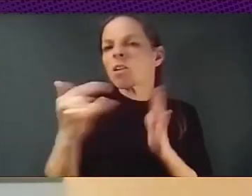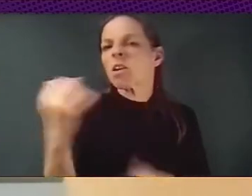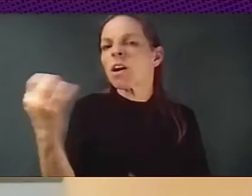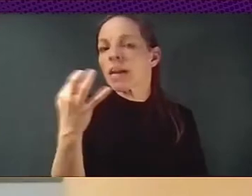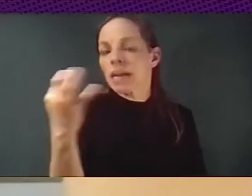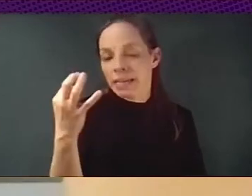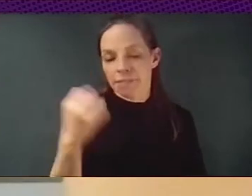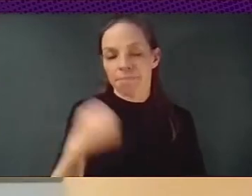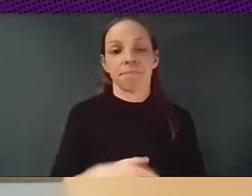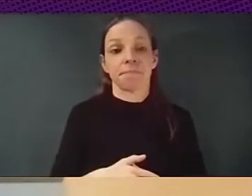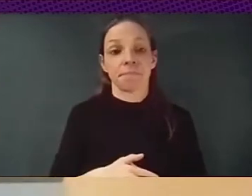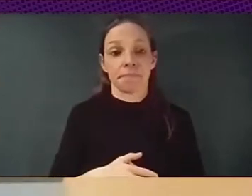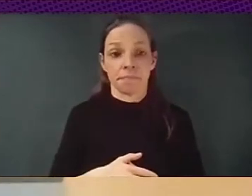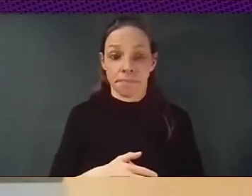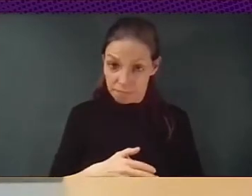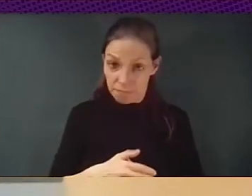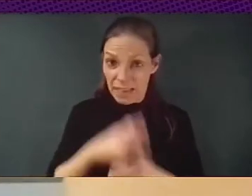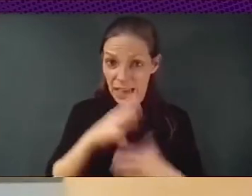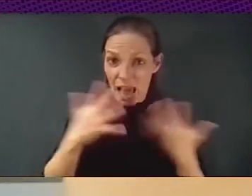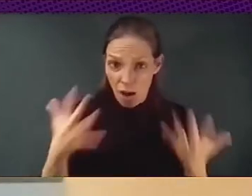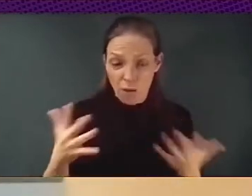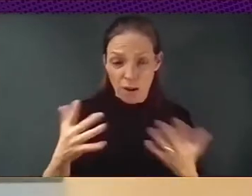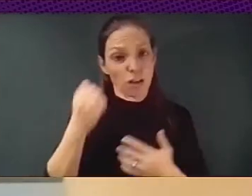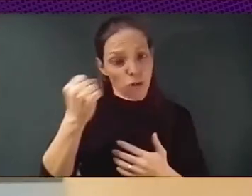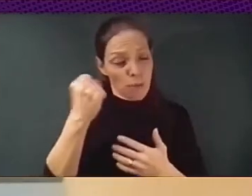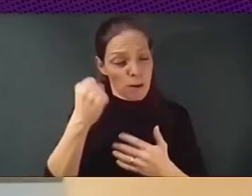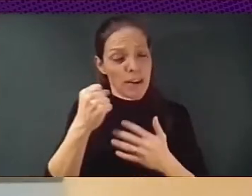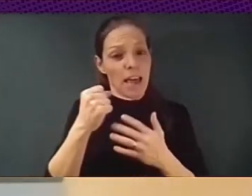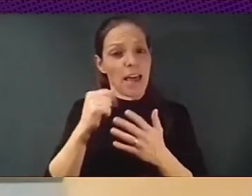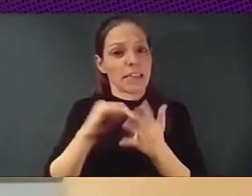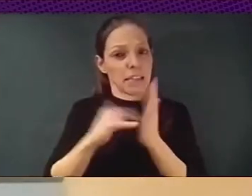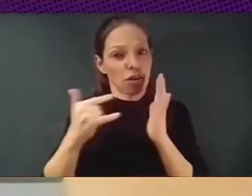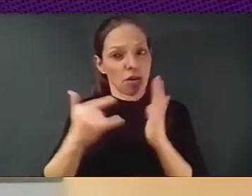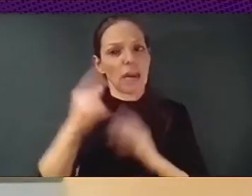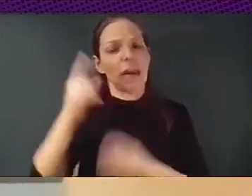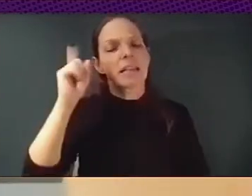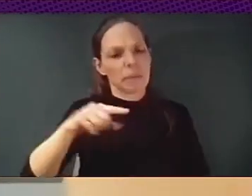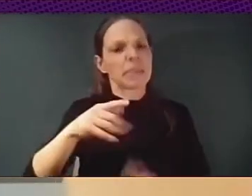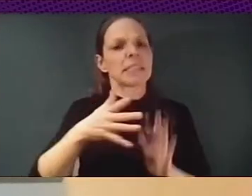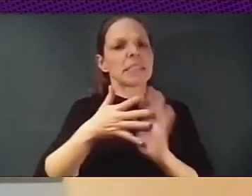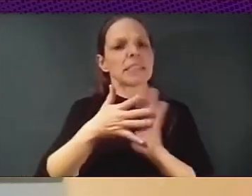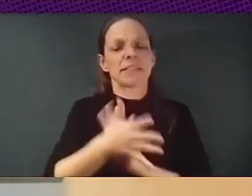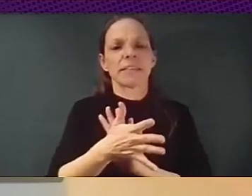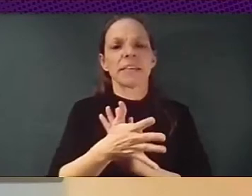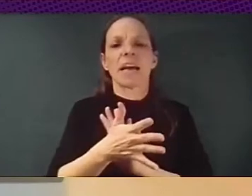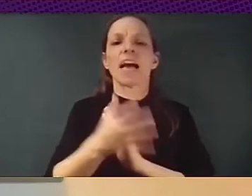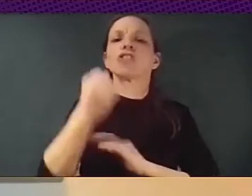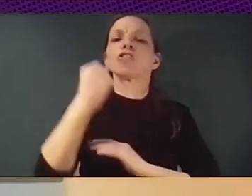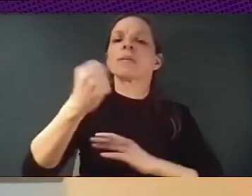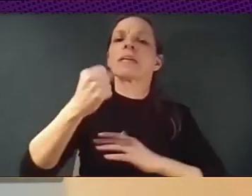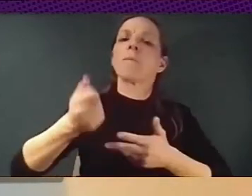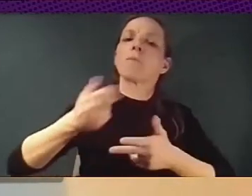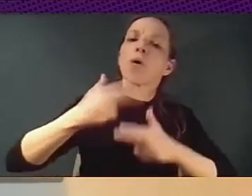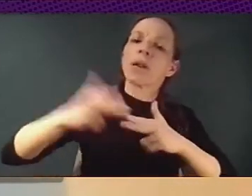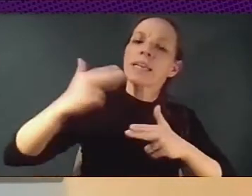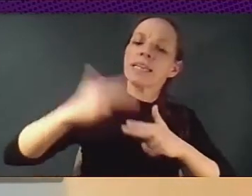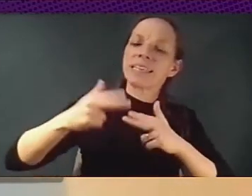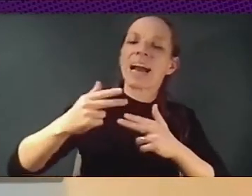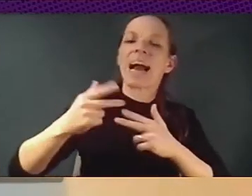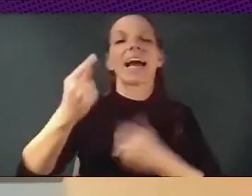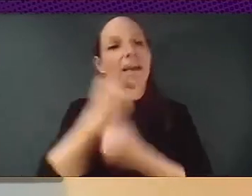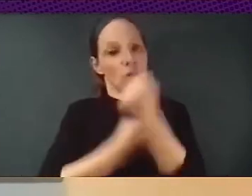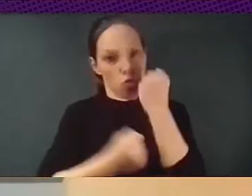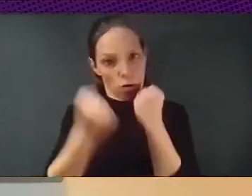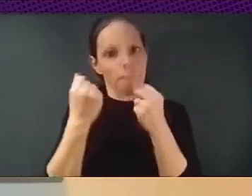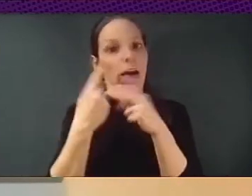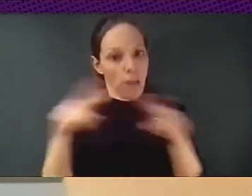also means political and economic sovereignty. It's, it's, it's impossible to have a political sovereignty and an